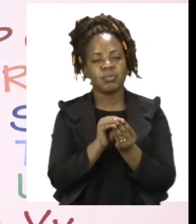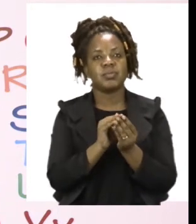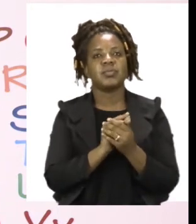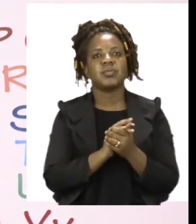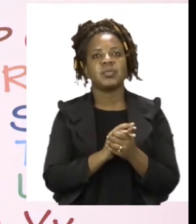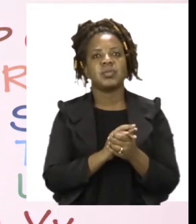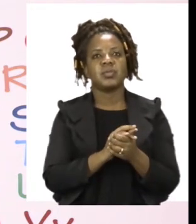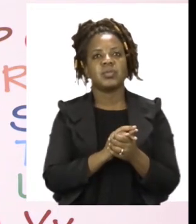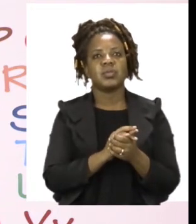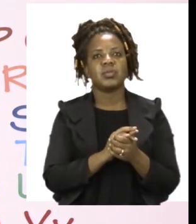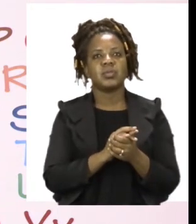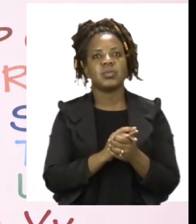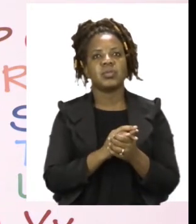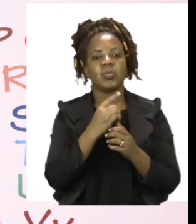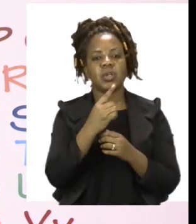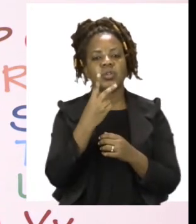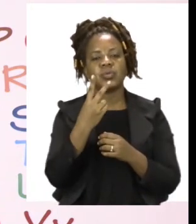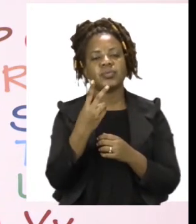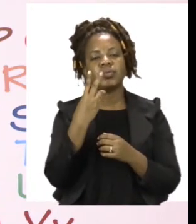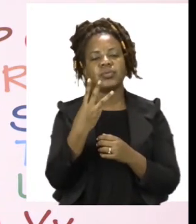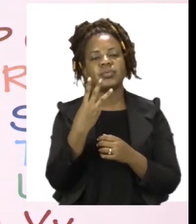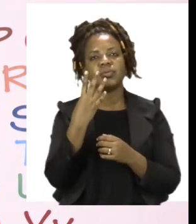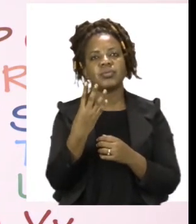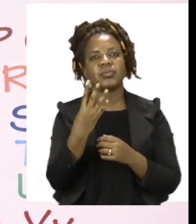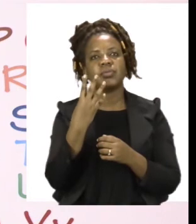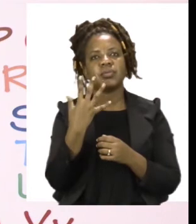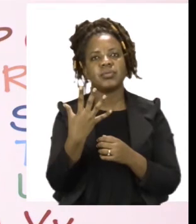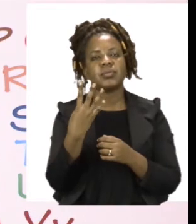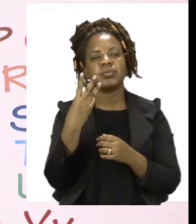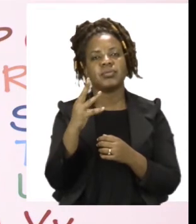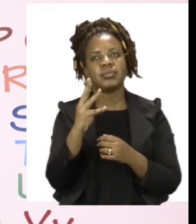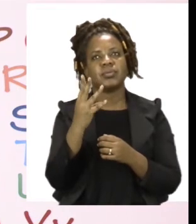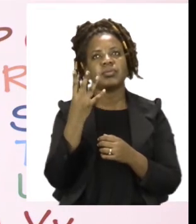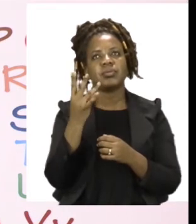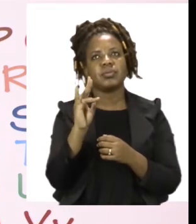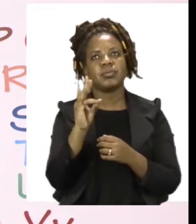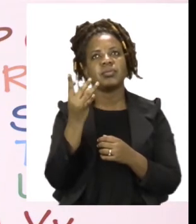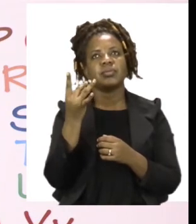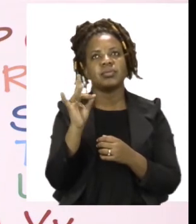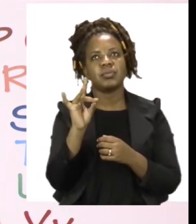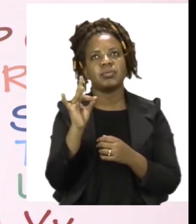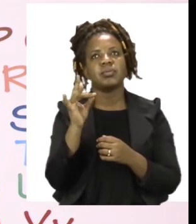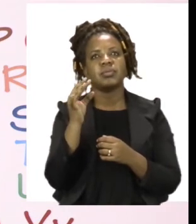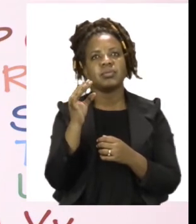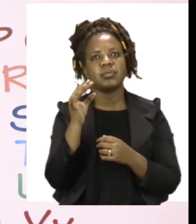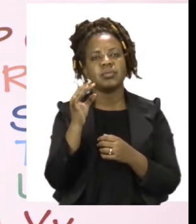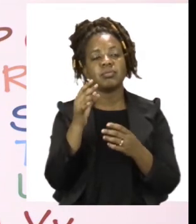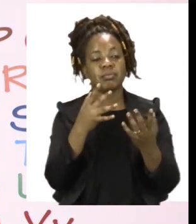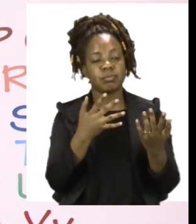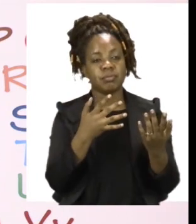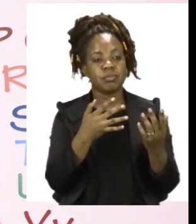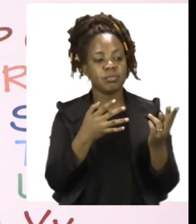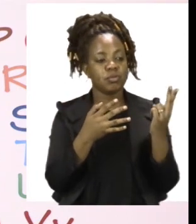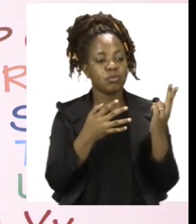I'm going to count one, two, three, four, five, six, seven, eight. Then I add on